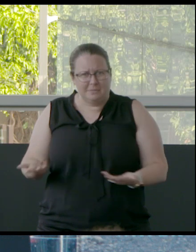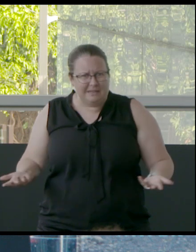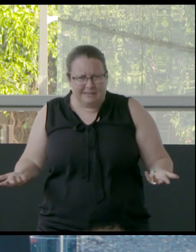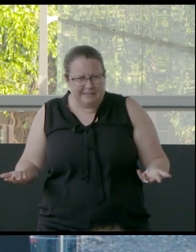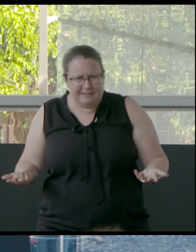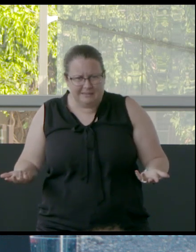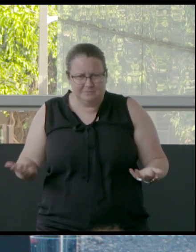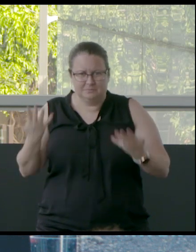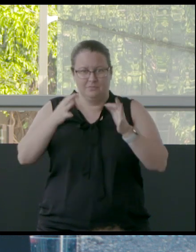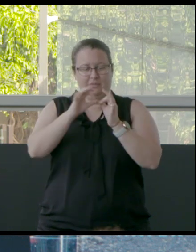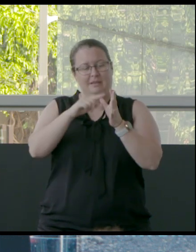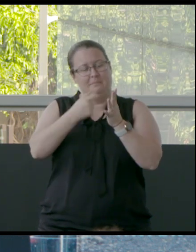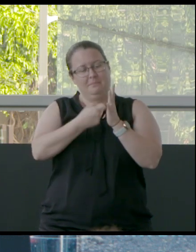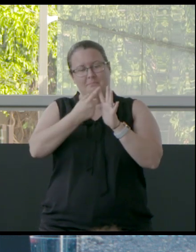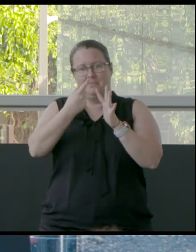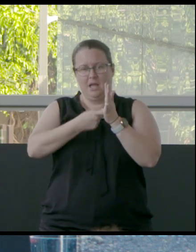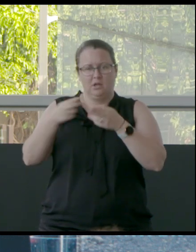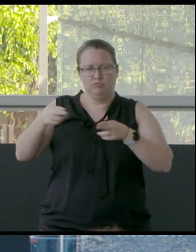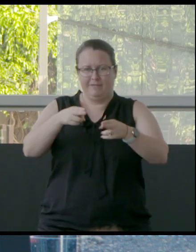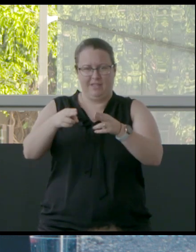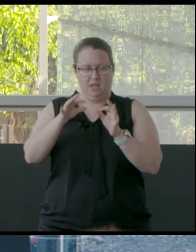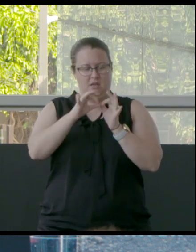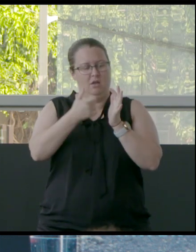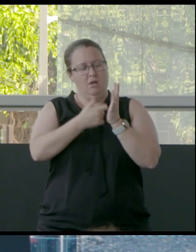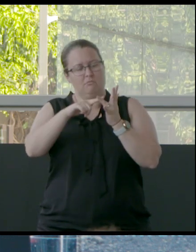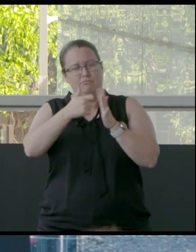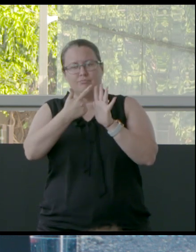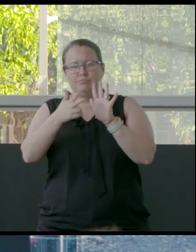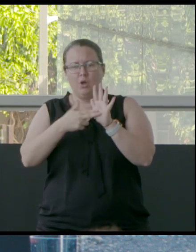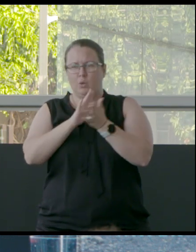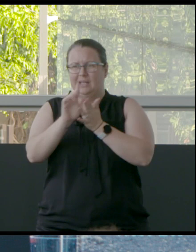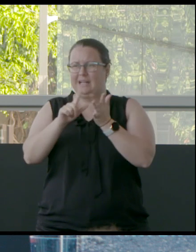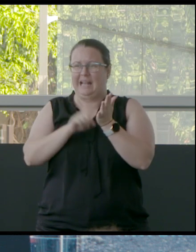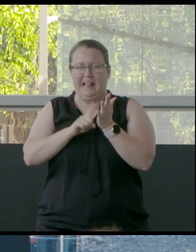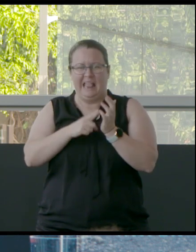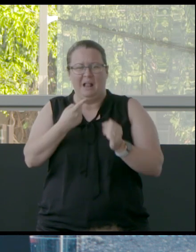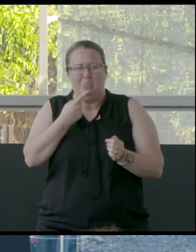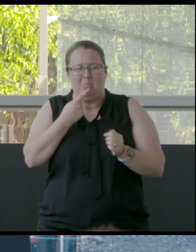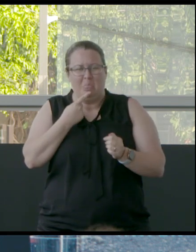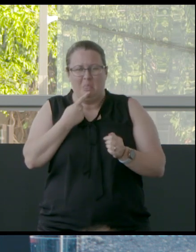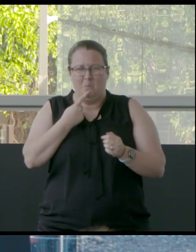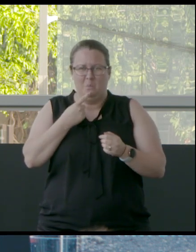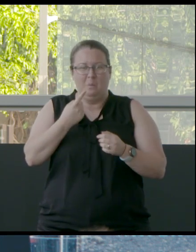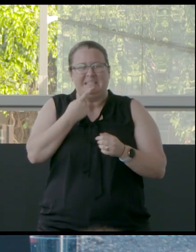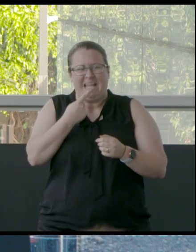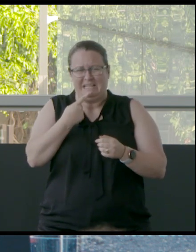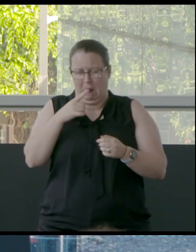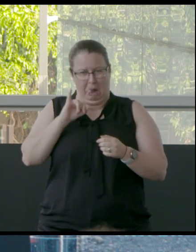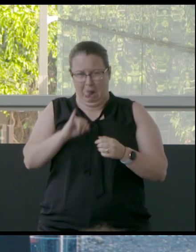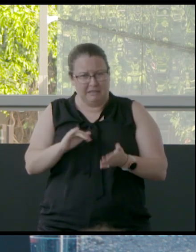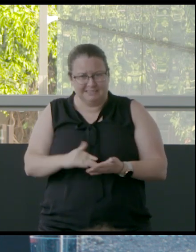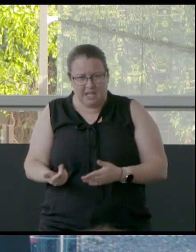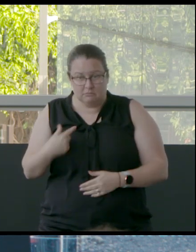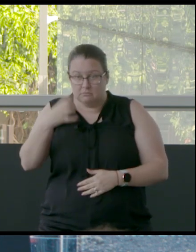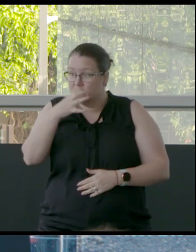places along the Barker, being at Broken Hill and just... The water tastes horrible. You know, I remember... Well, sorry, but, you know,